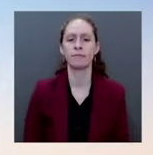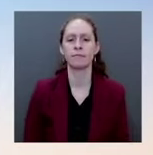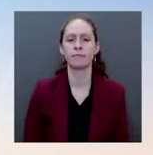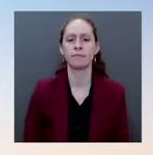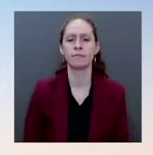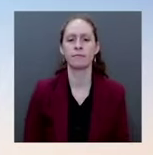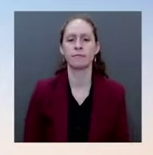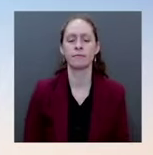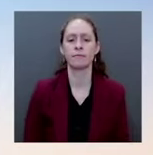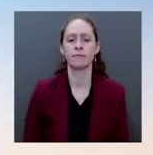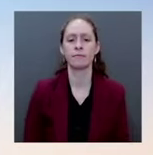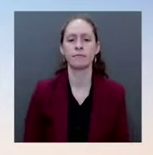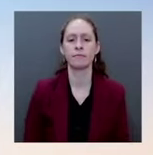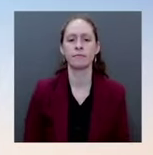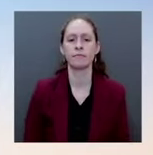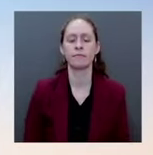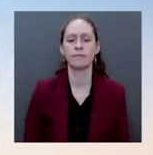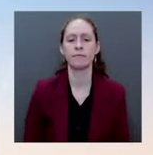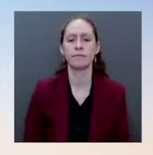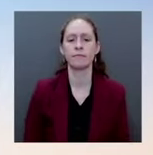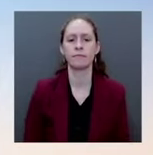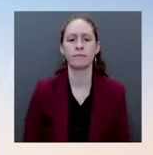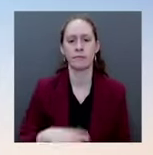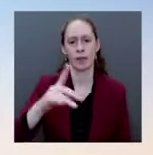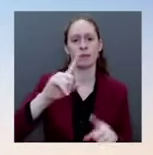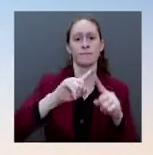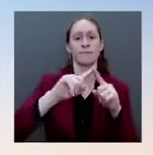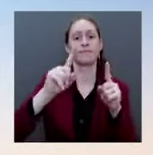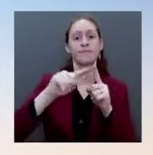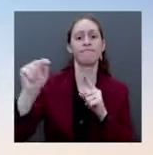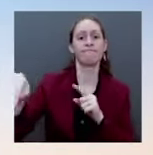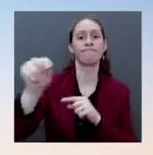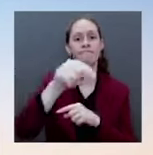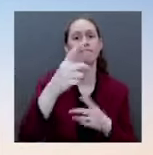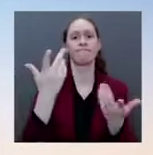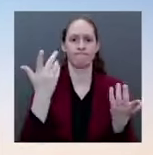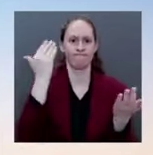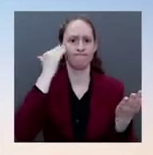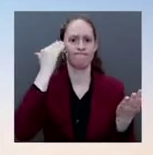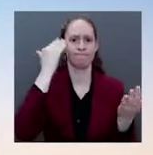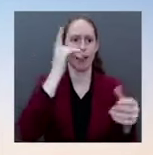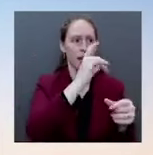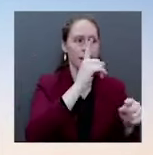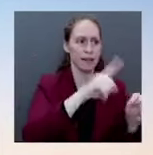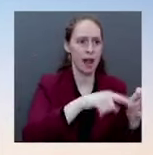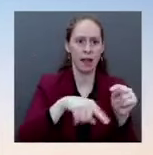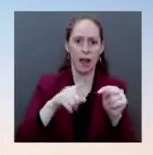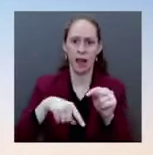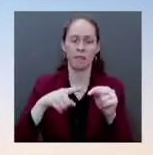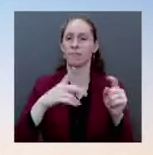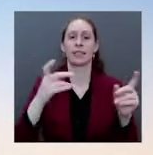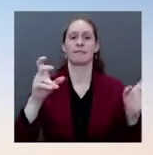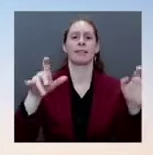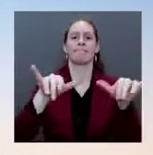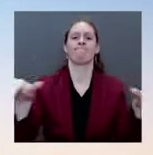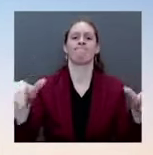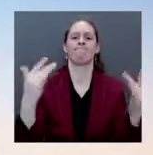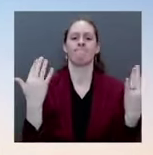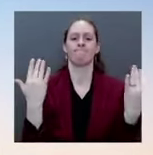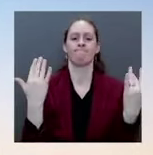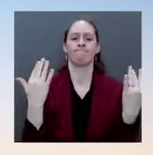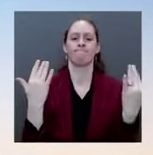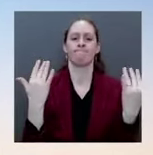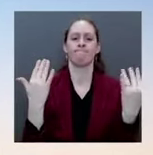fluid and ongoing. It's something that we're monitoring in real time and working across the interagency, including the State Department and the CDC,